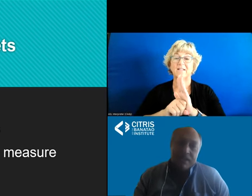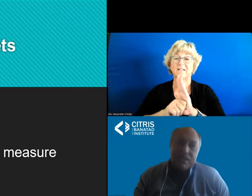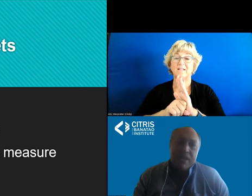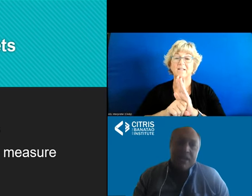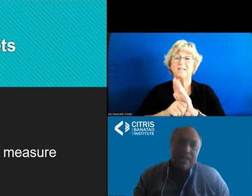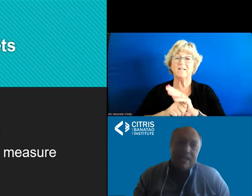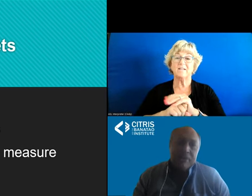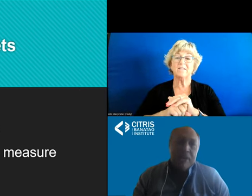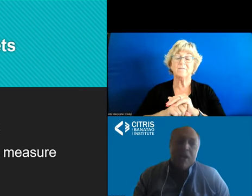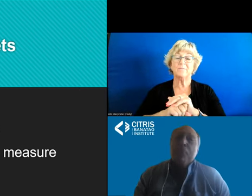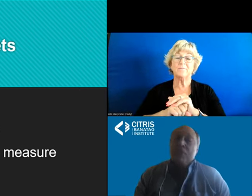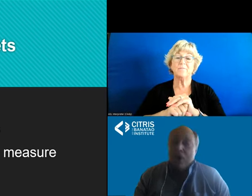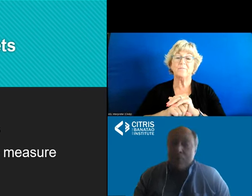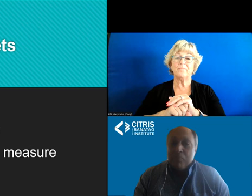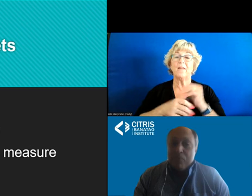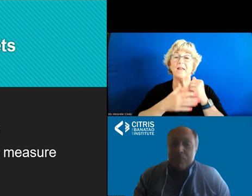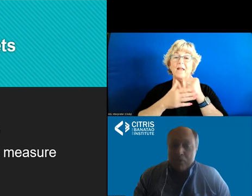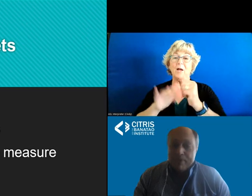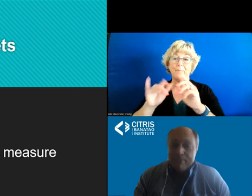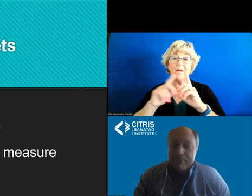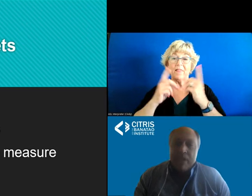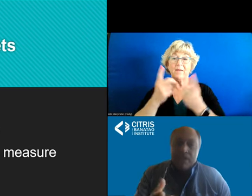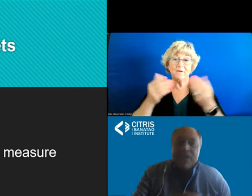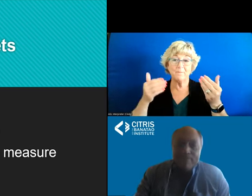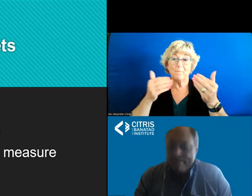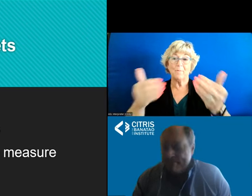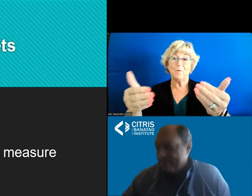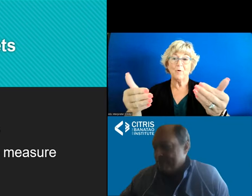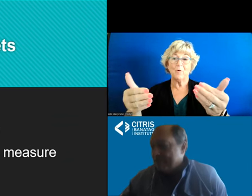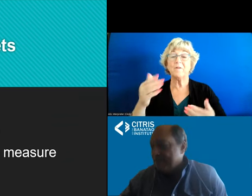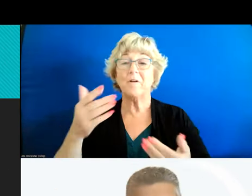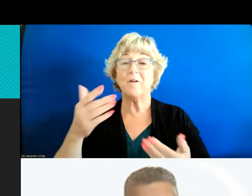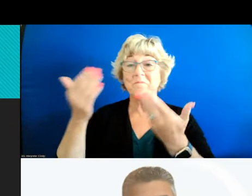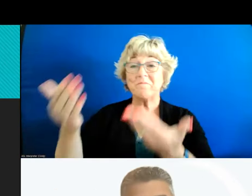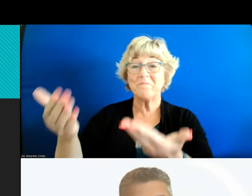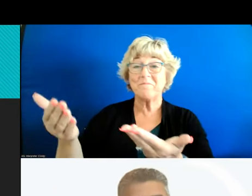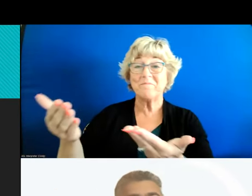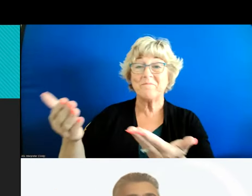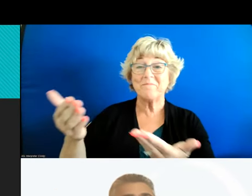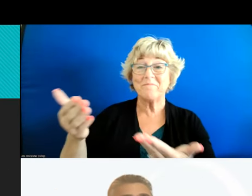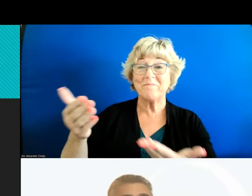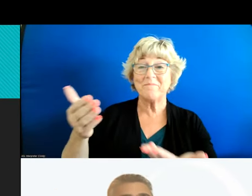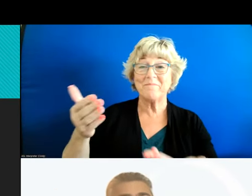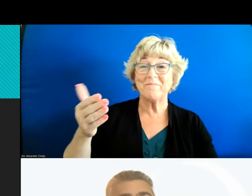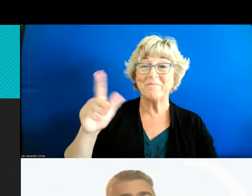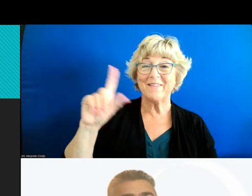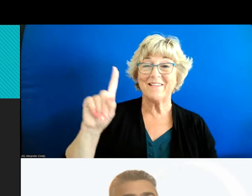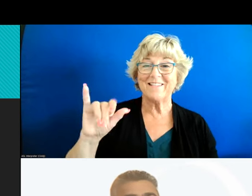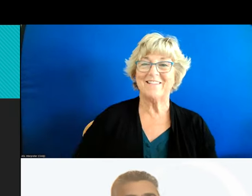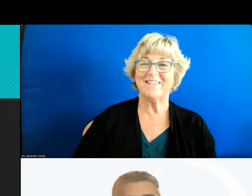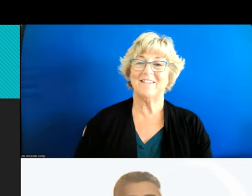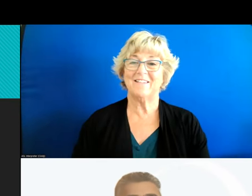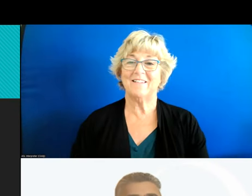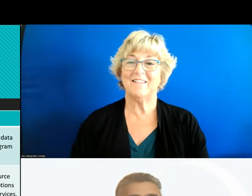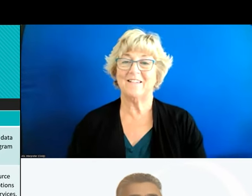colleagues and uh help the department move us forward zia thank you david can you go to the next